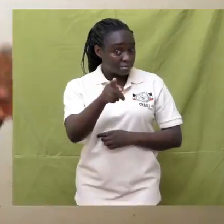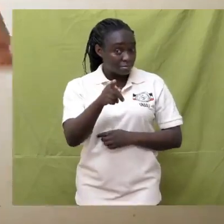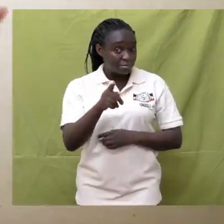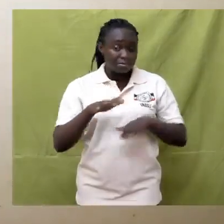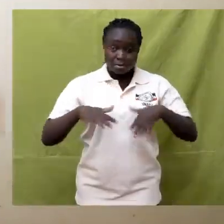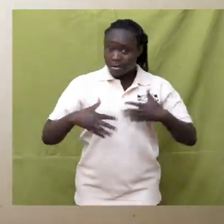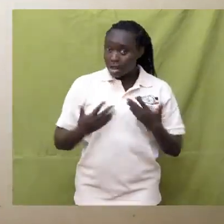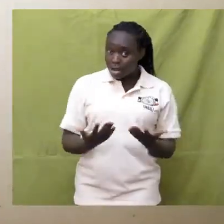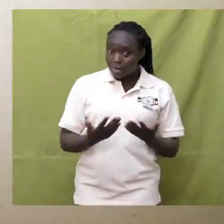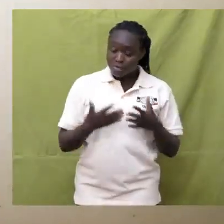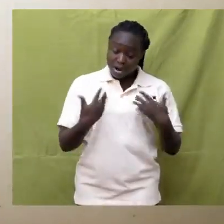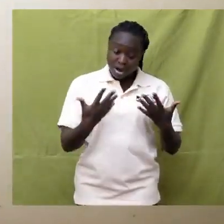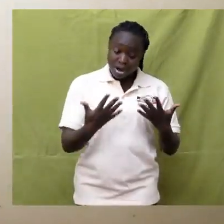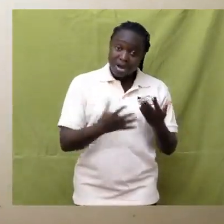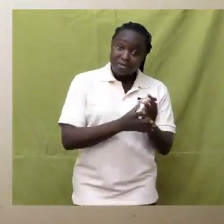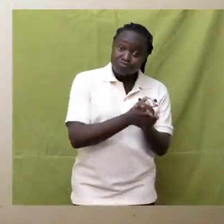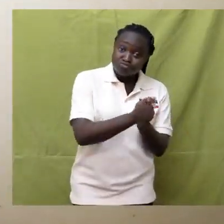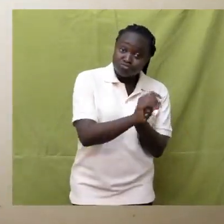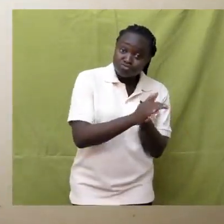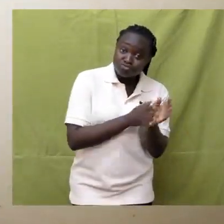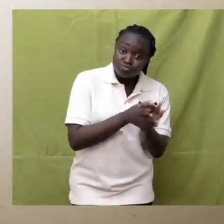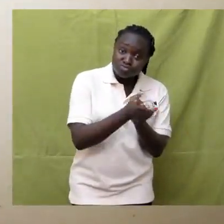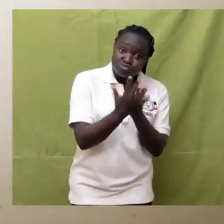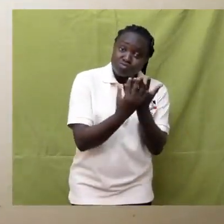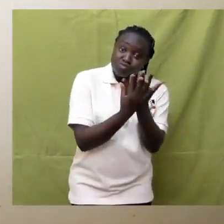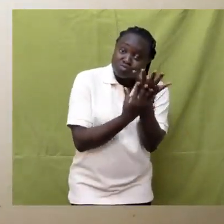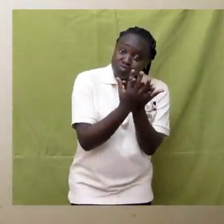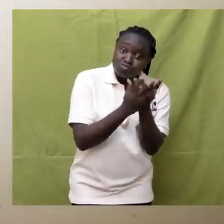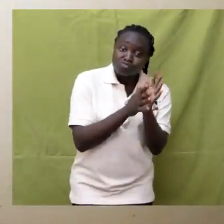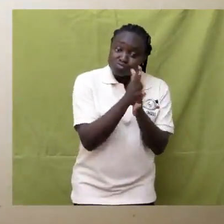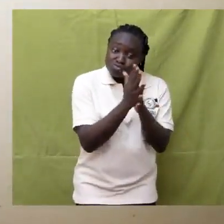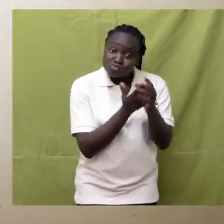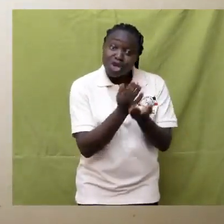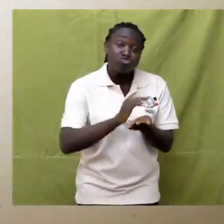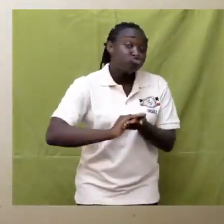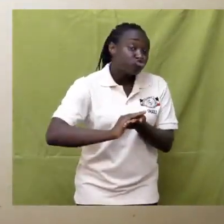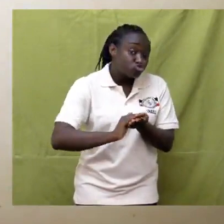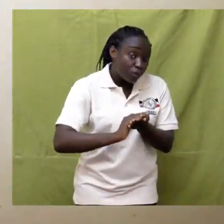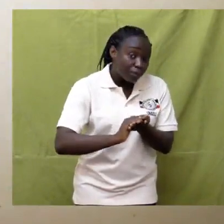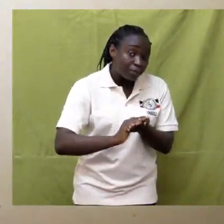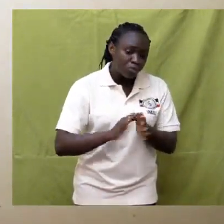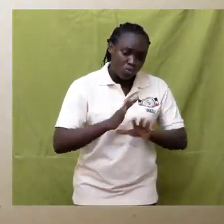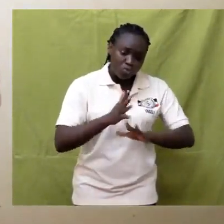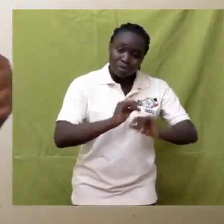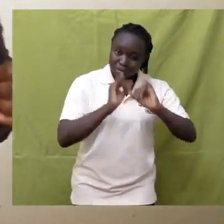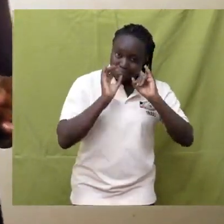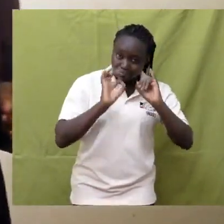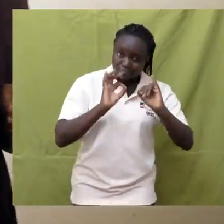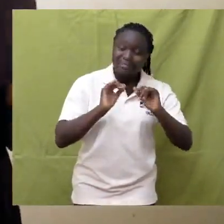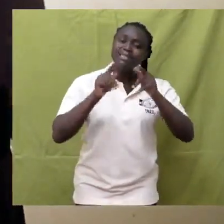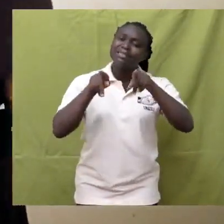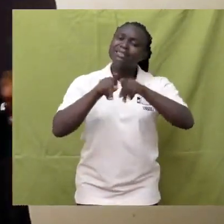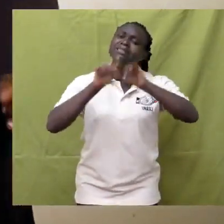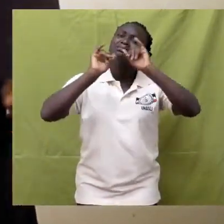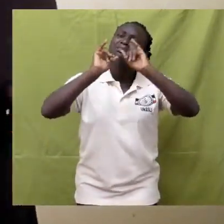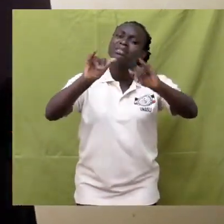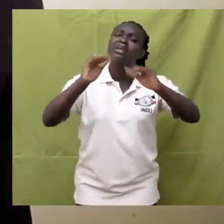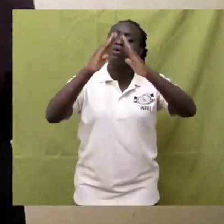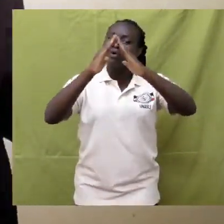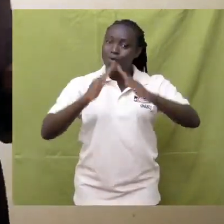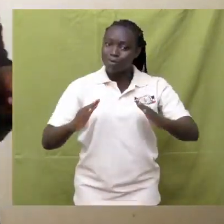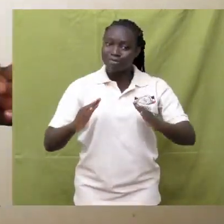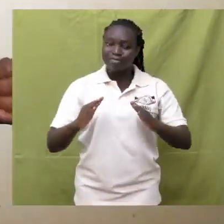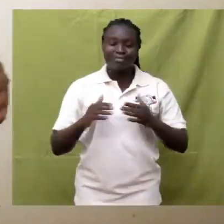And clean Flowing water And stay At home See you next time In the next